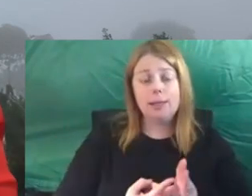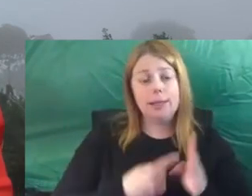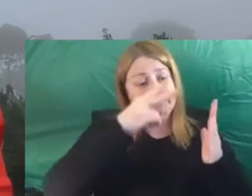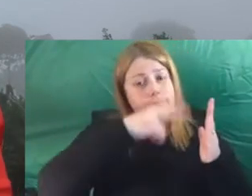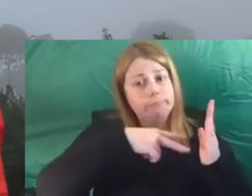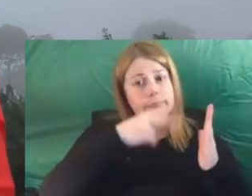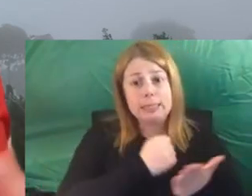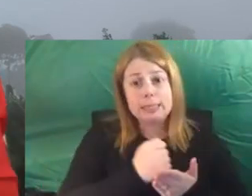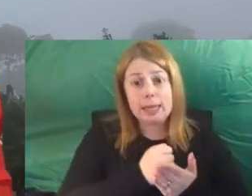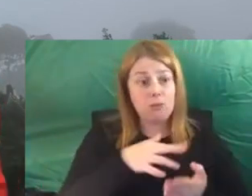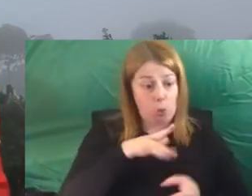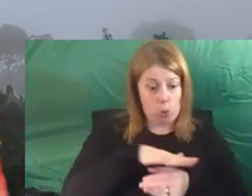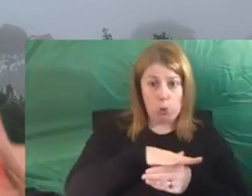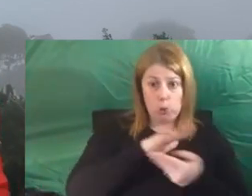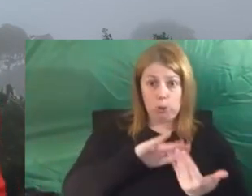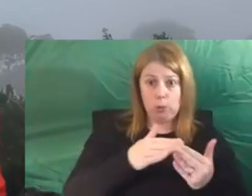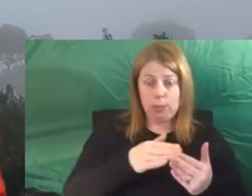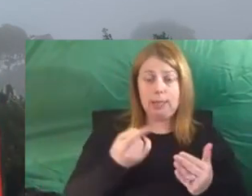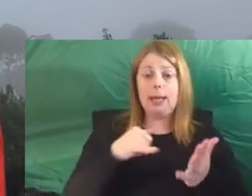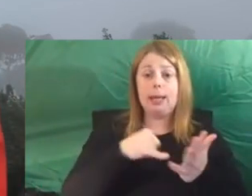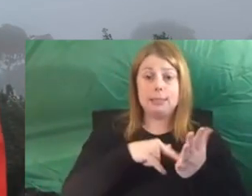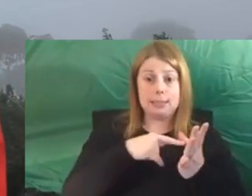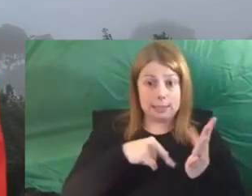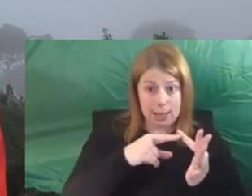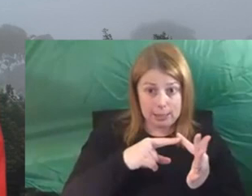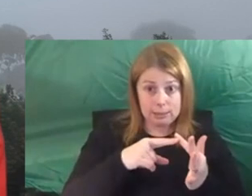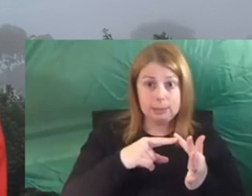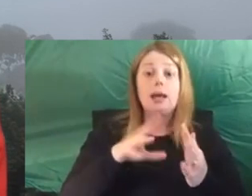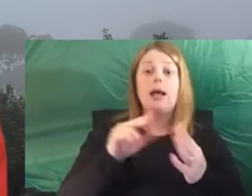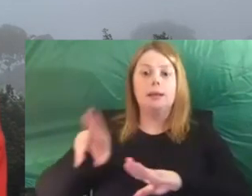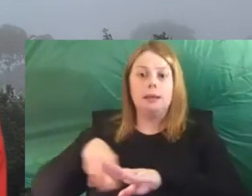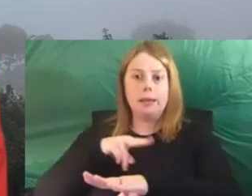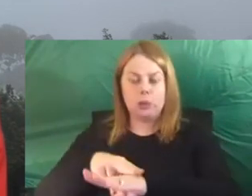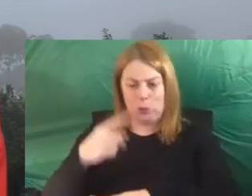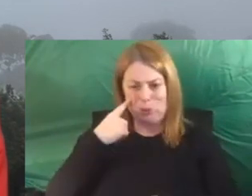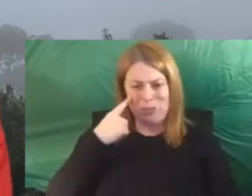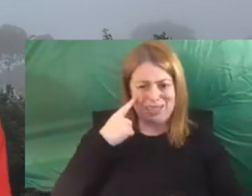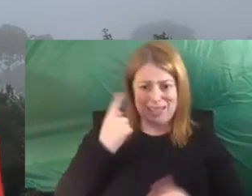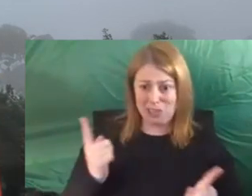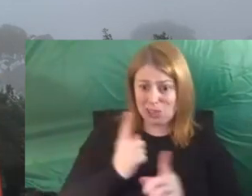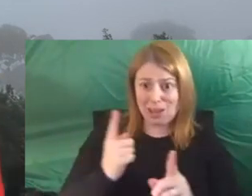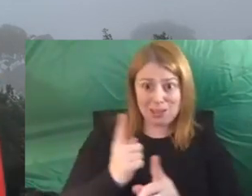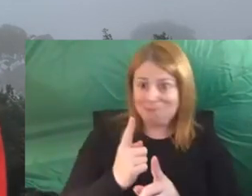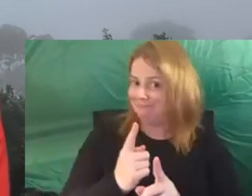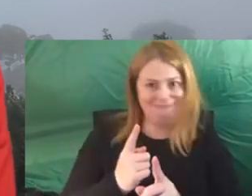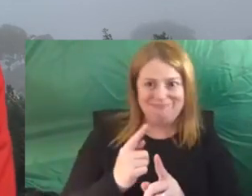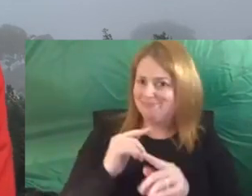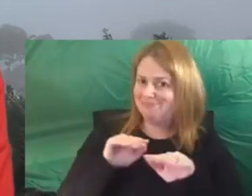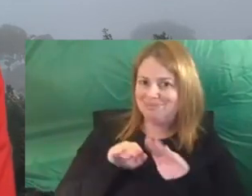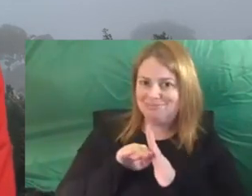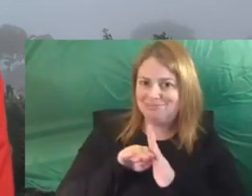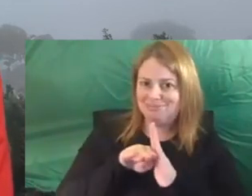both in our local community and statewide and nationally. And you could see that things just weren't changing. So for me,